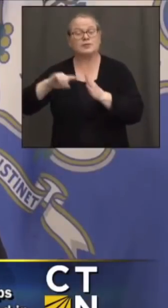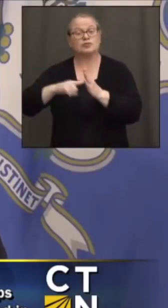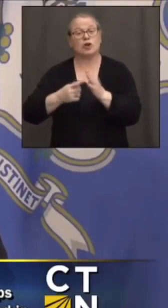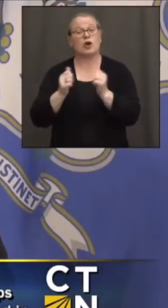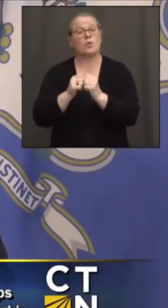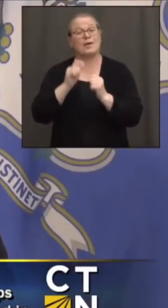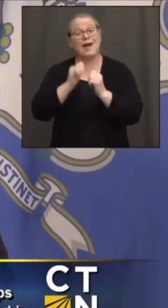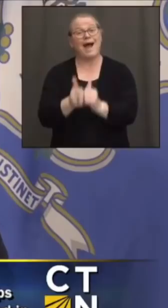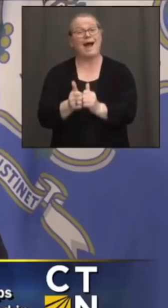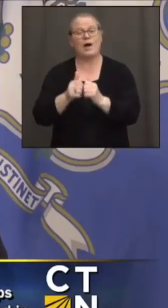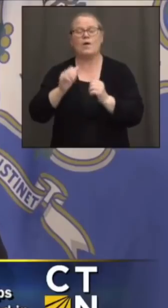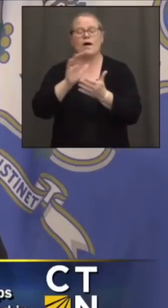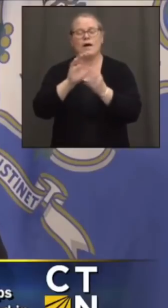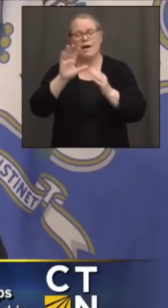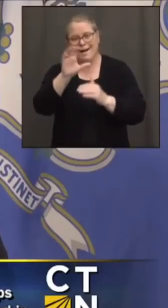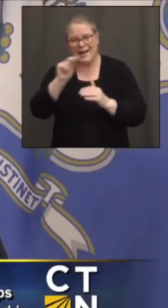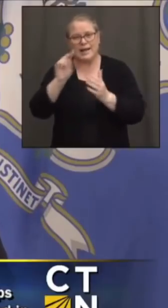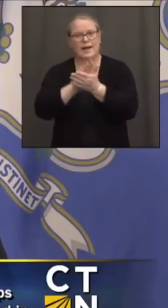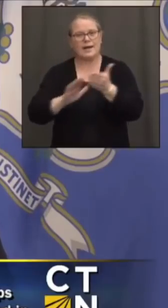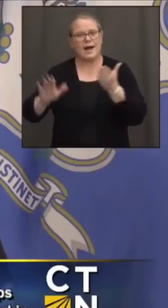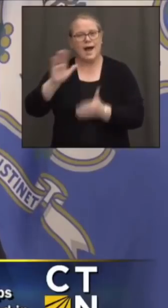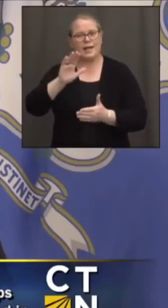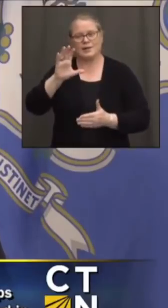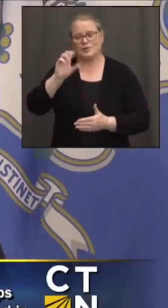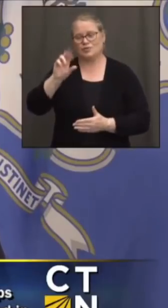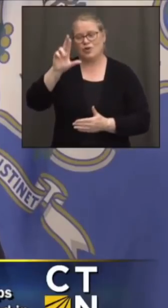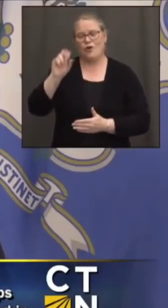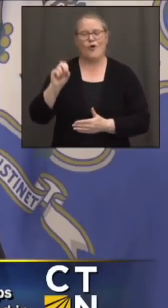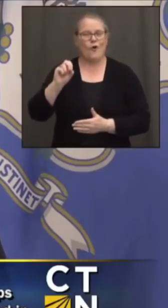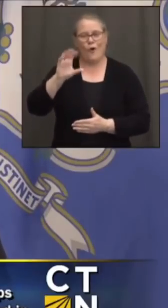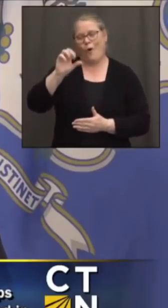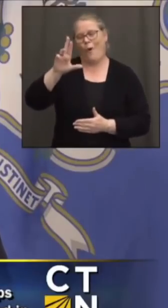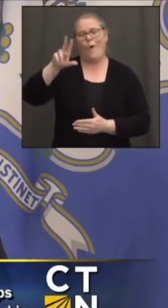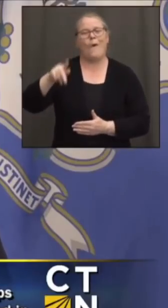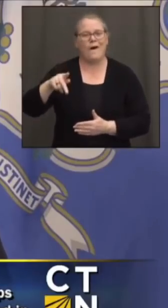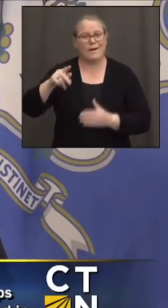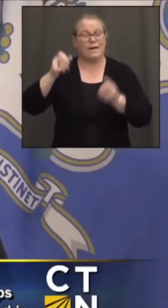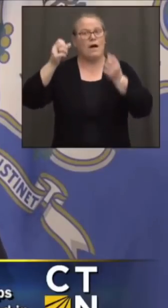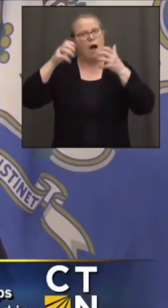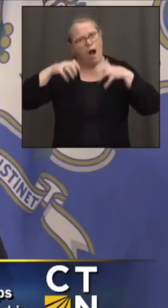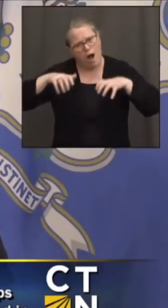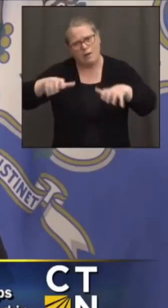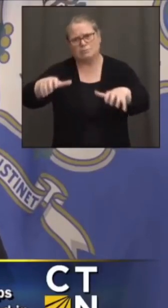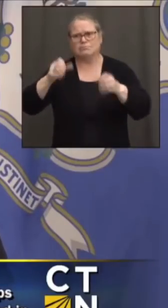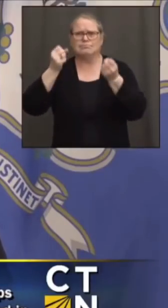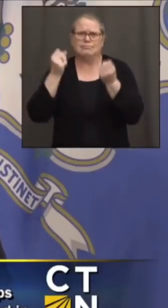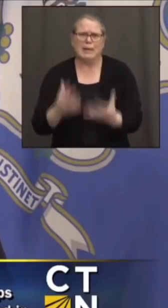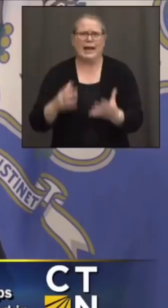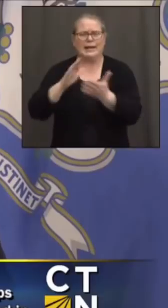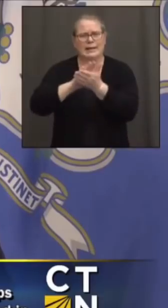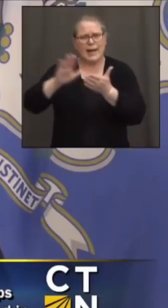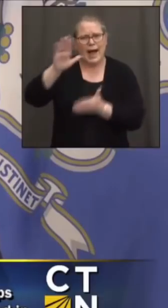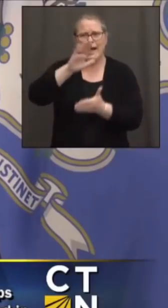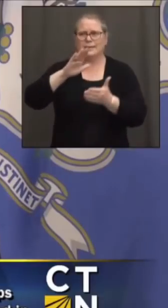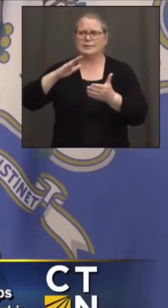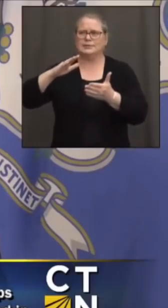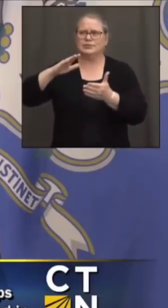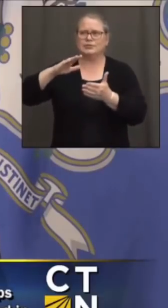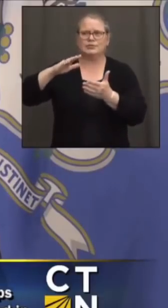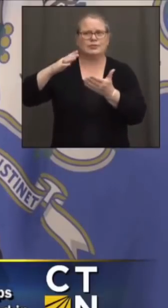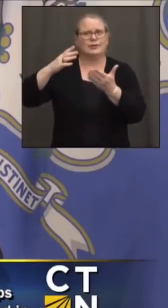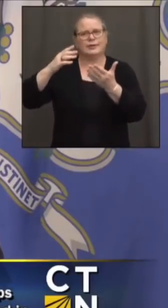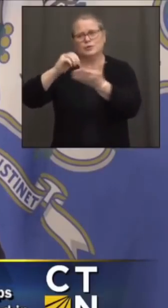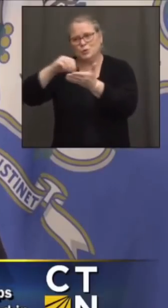We'll be recruiting hundreds of Connecticut College students and high school seniors who are graduating to help as